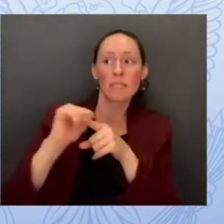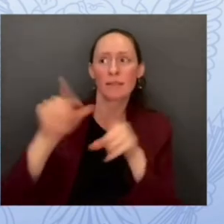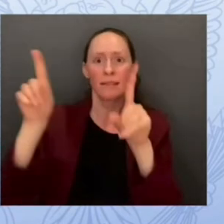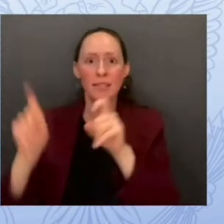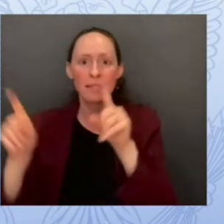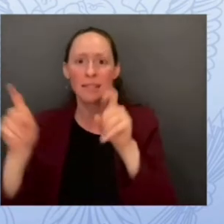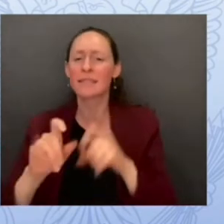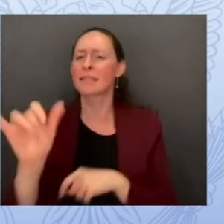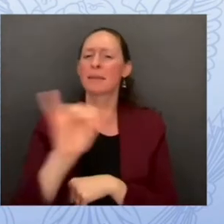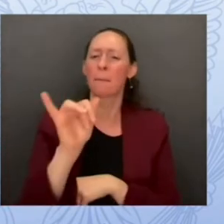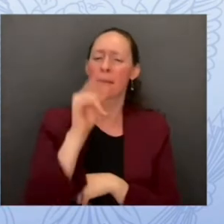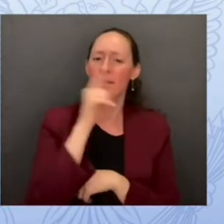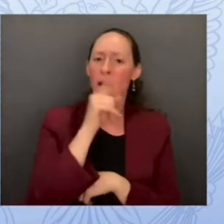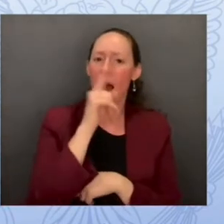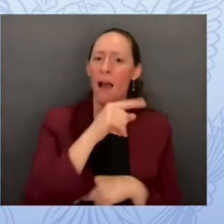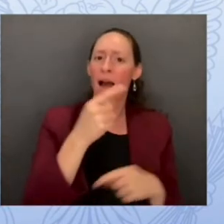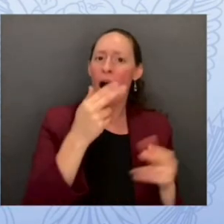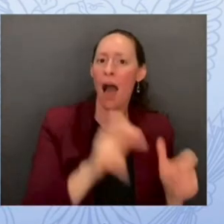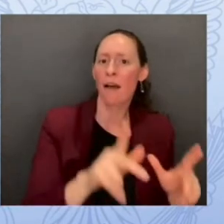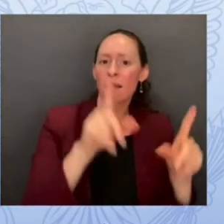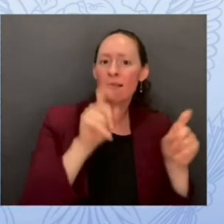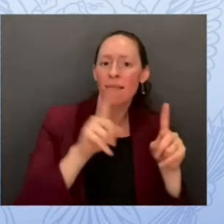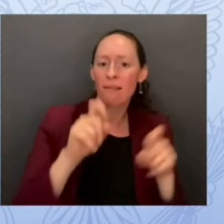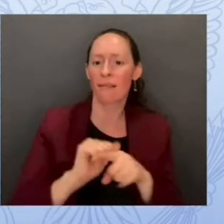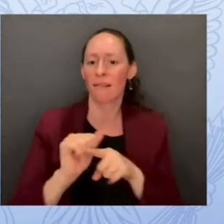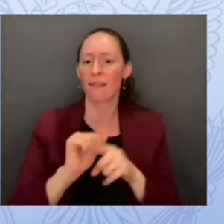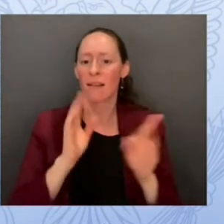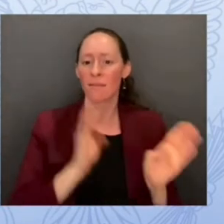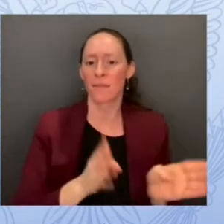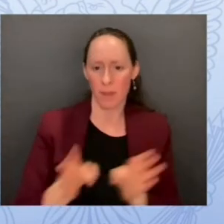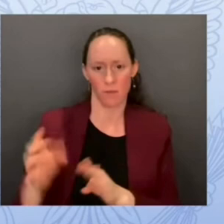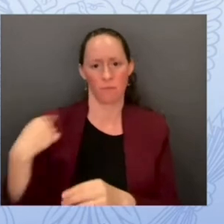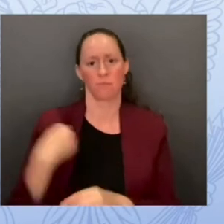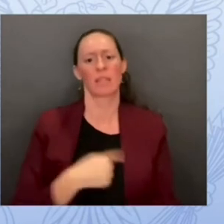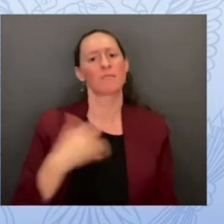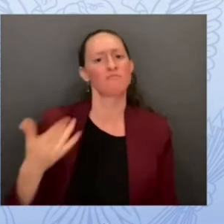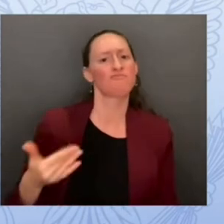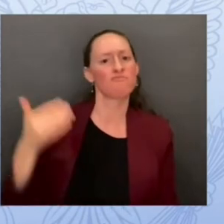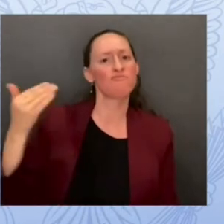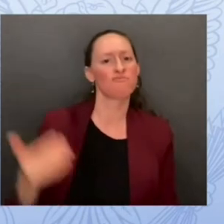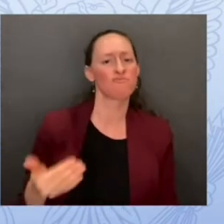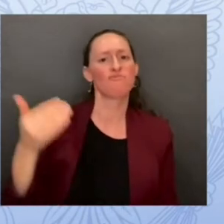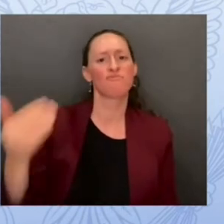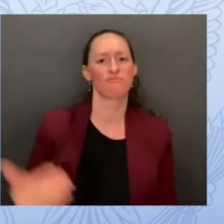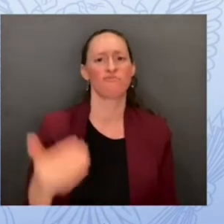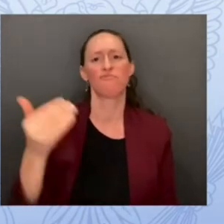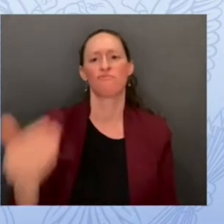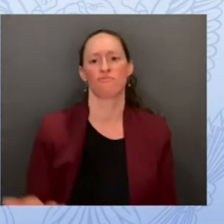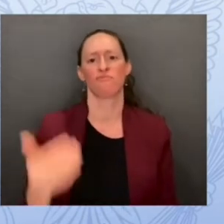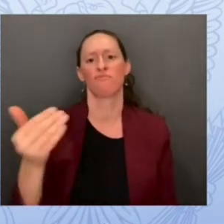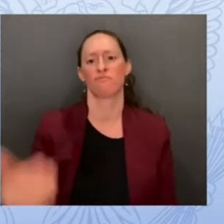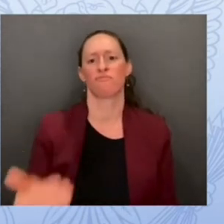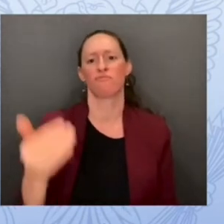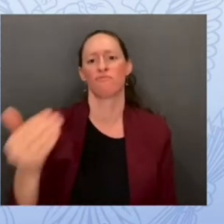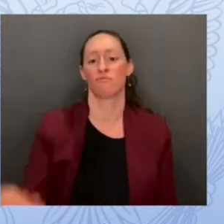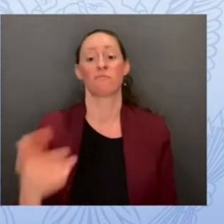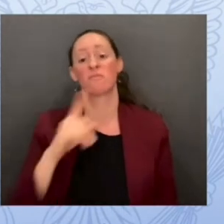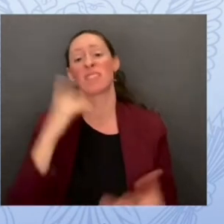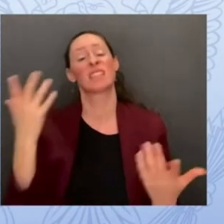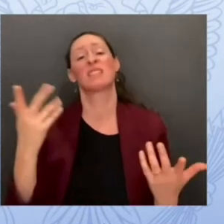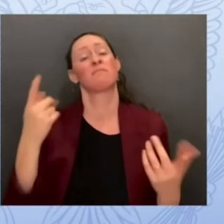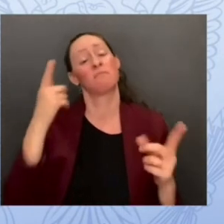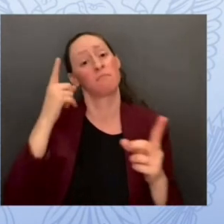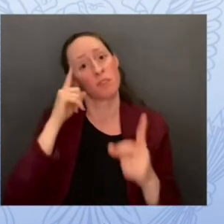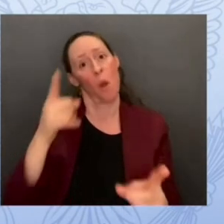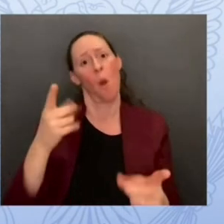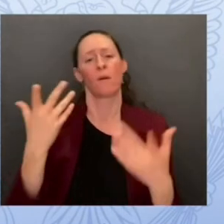the coming year one a month you know at the end of the day this is all about building resilience and we know that that's hard work but we have your